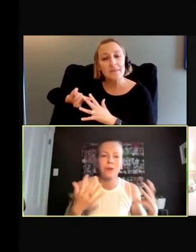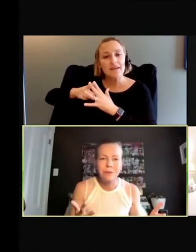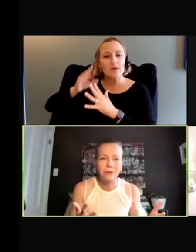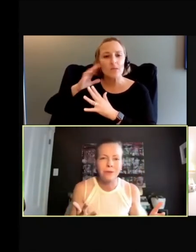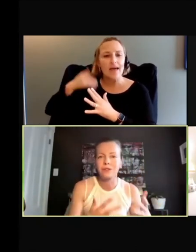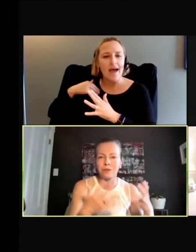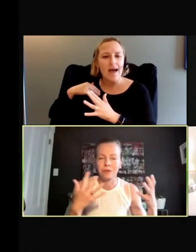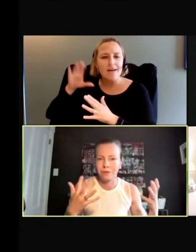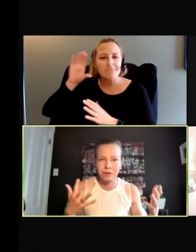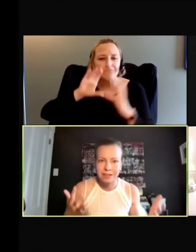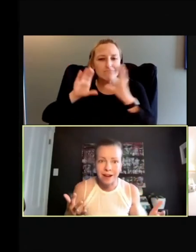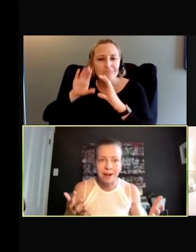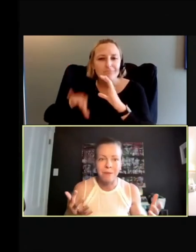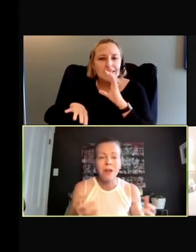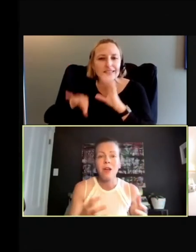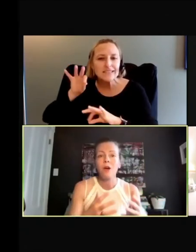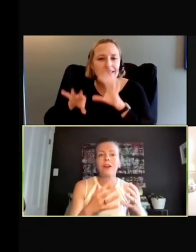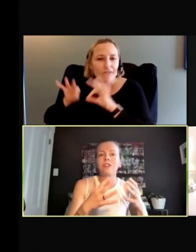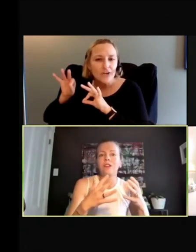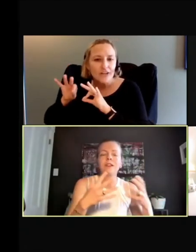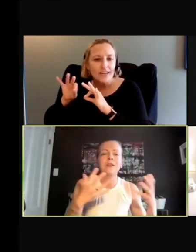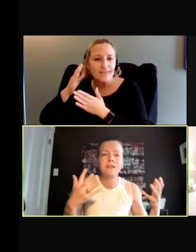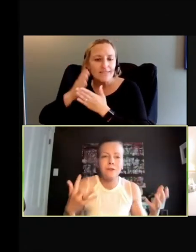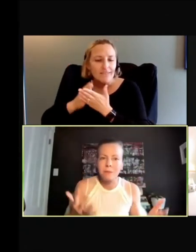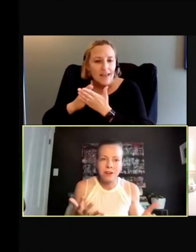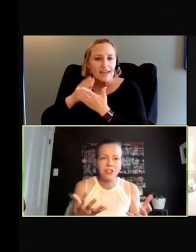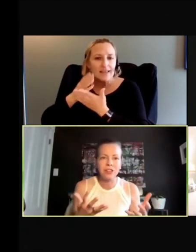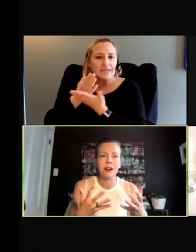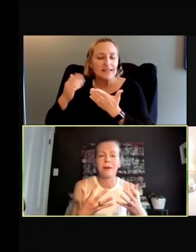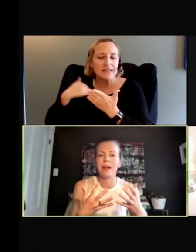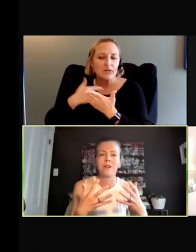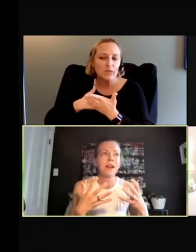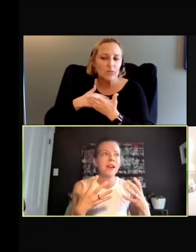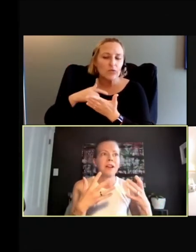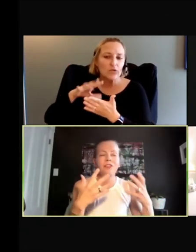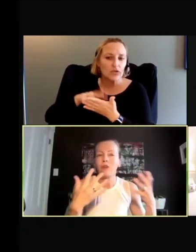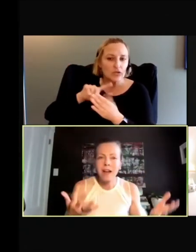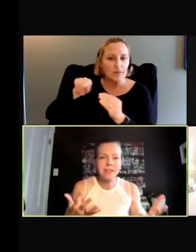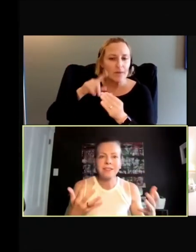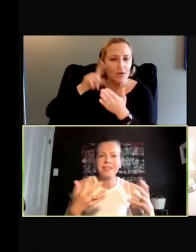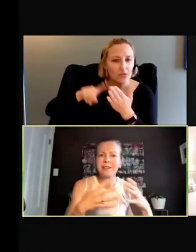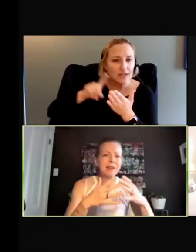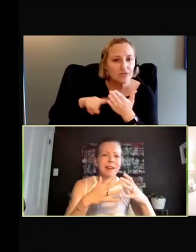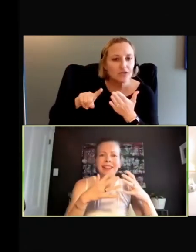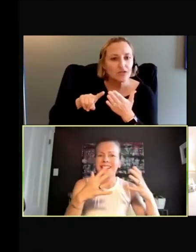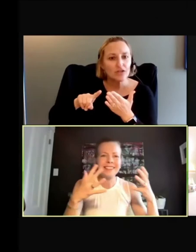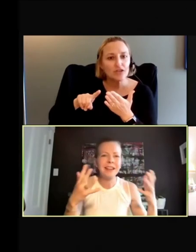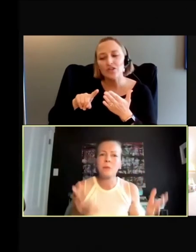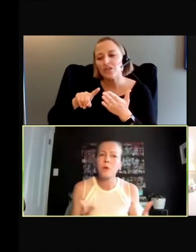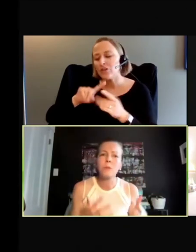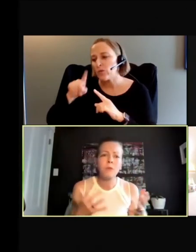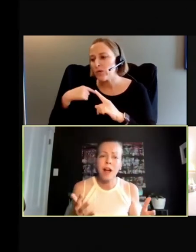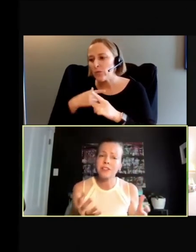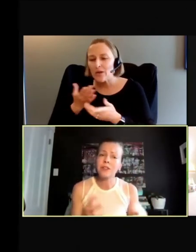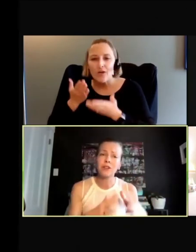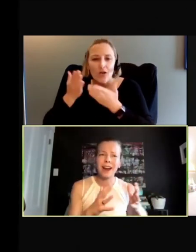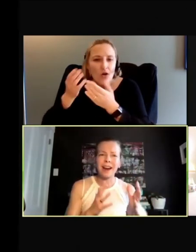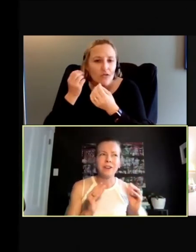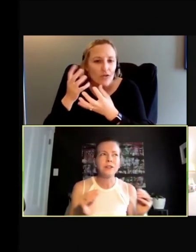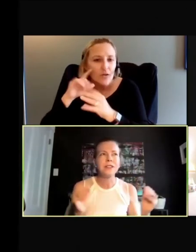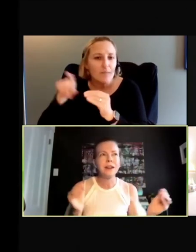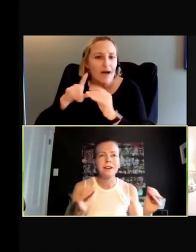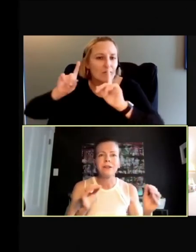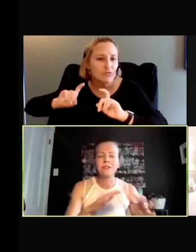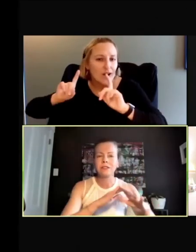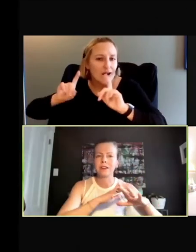of when you learn about research for the first time, when you're given information about trials that are more broad, so that you're